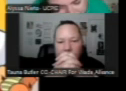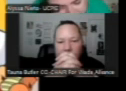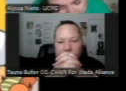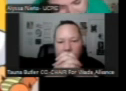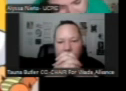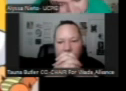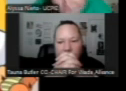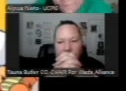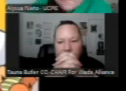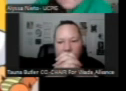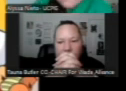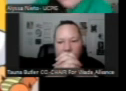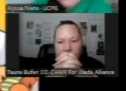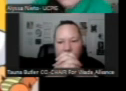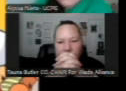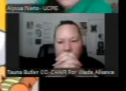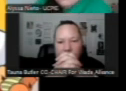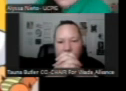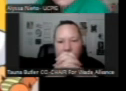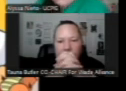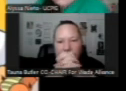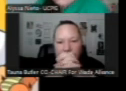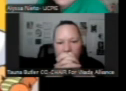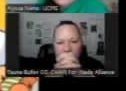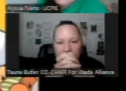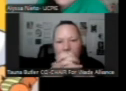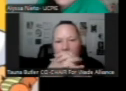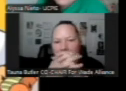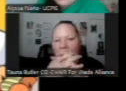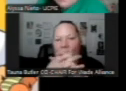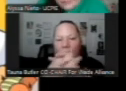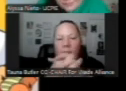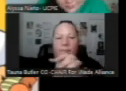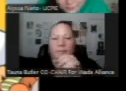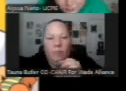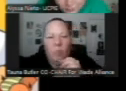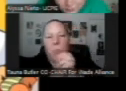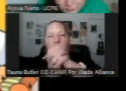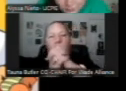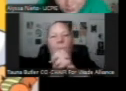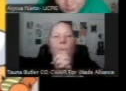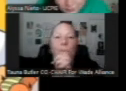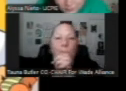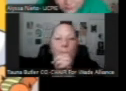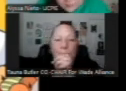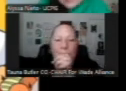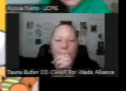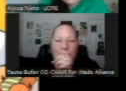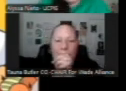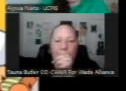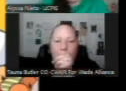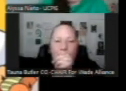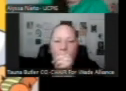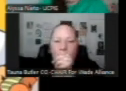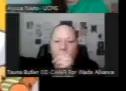but that was from a, it's from a French bakery. No, no, no. It can be a pastry or a donut. Don't worry. Oh, okay. Okay.